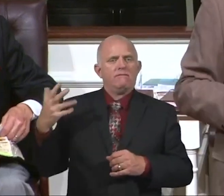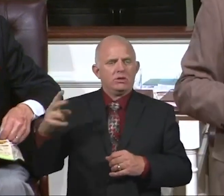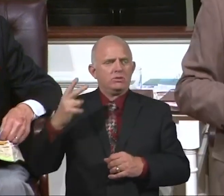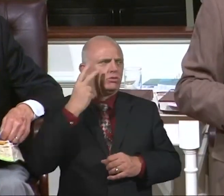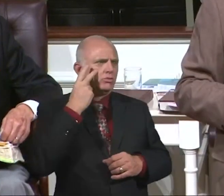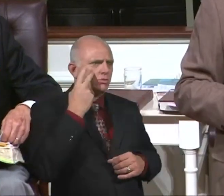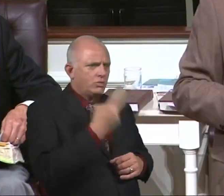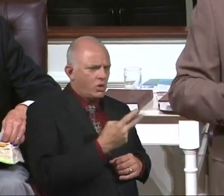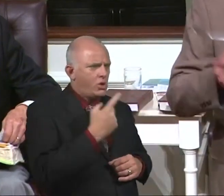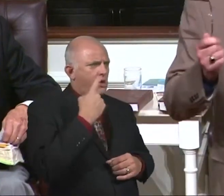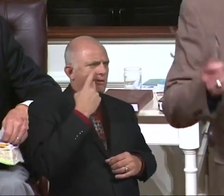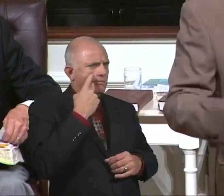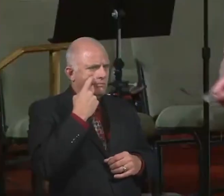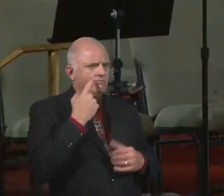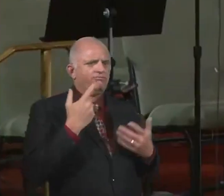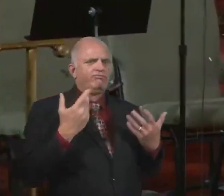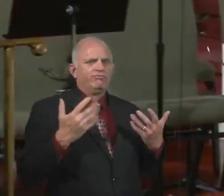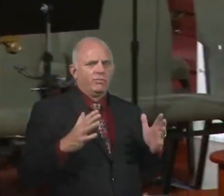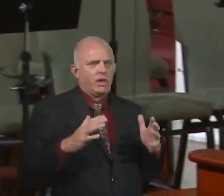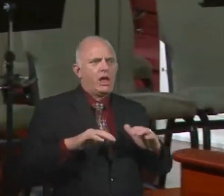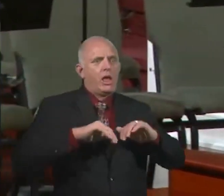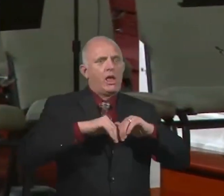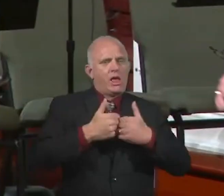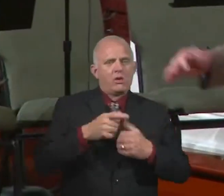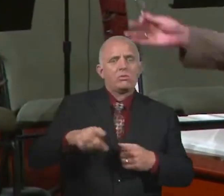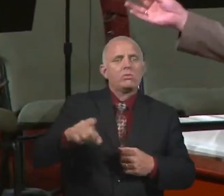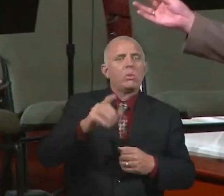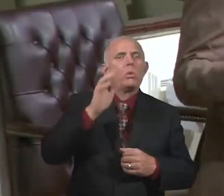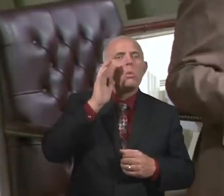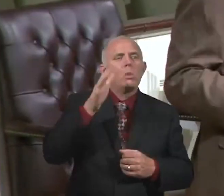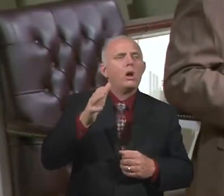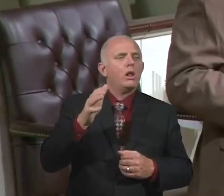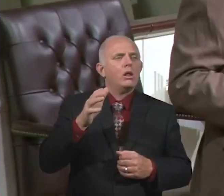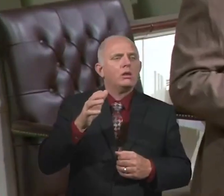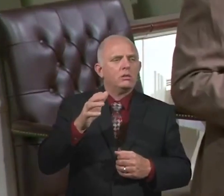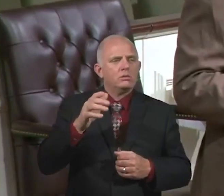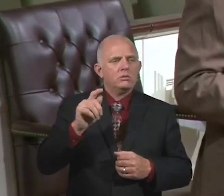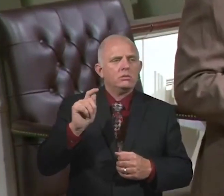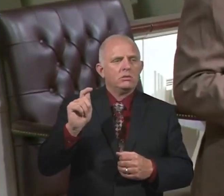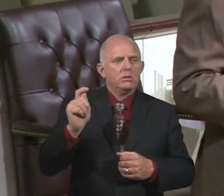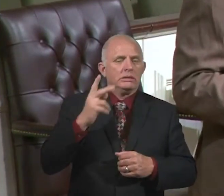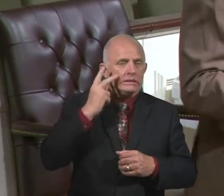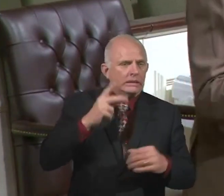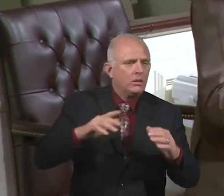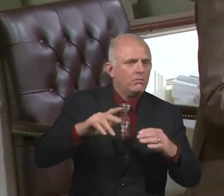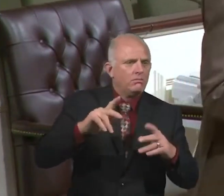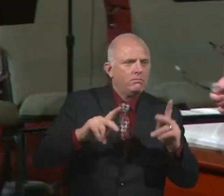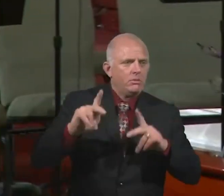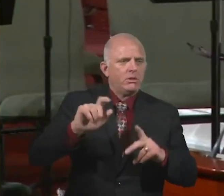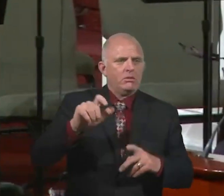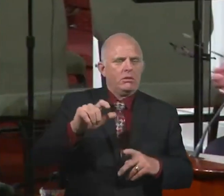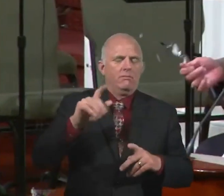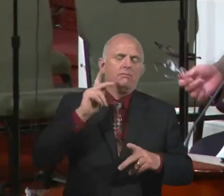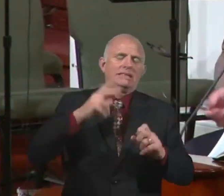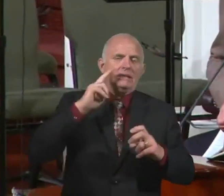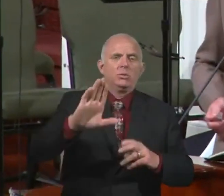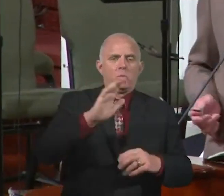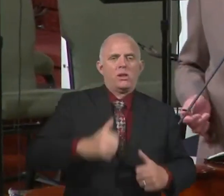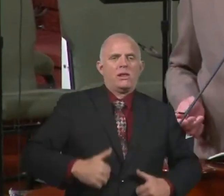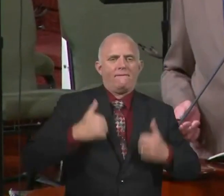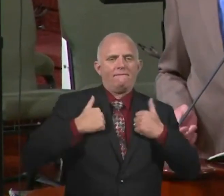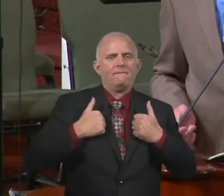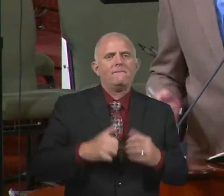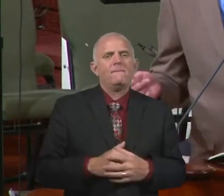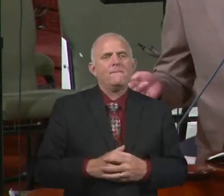They'll see it. If any man loves God, same is known of them. You don't have to go around and tell people I love God. No, they'll know.